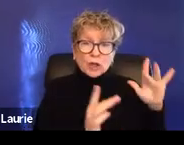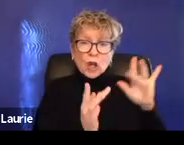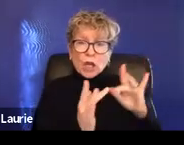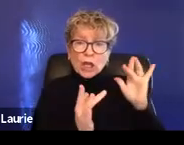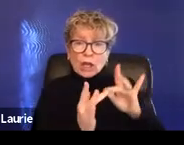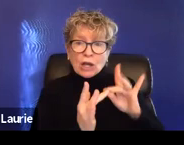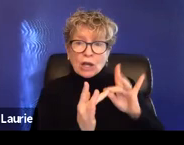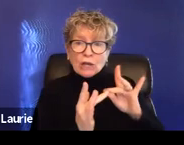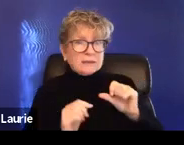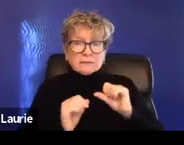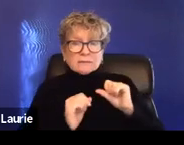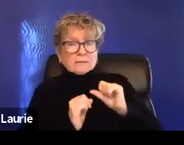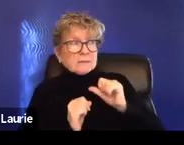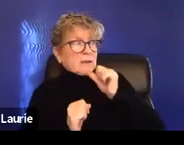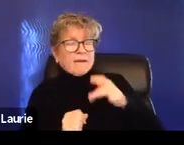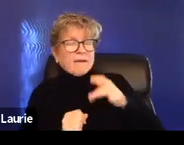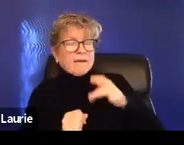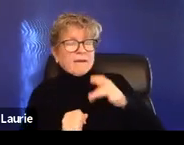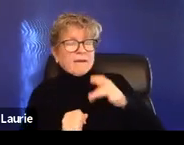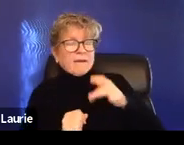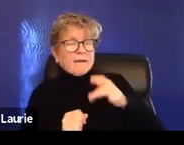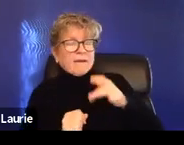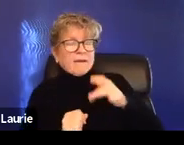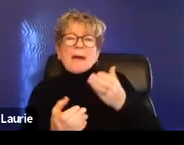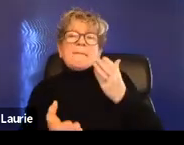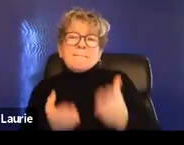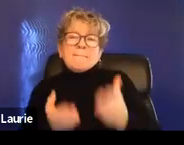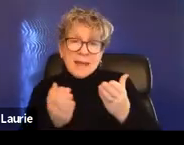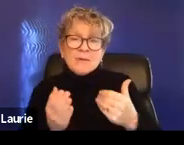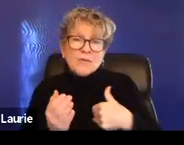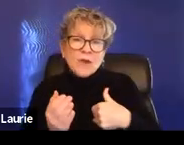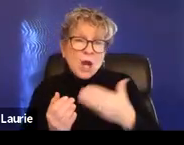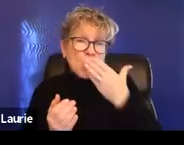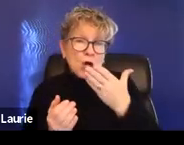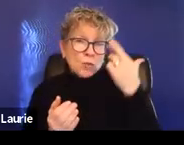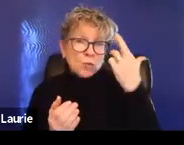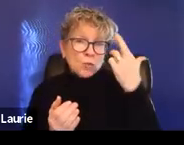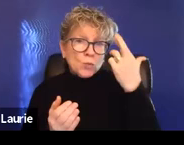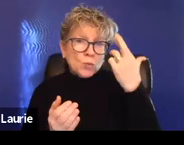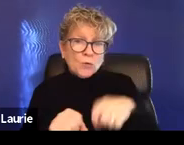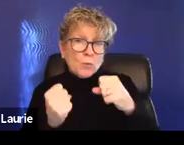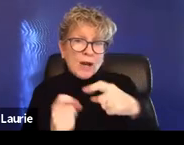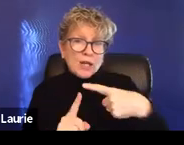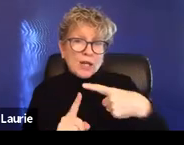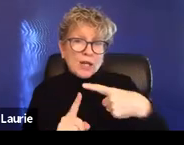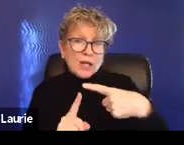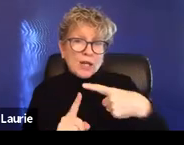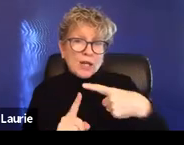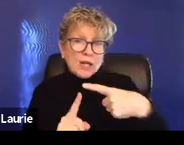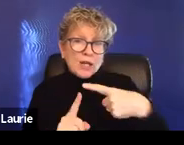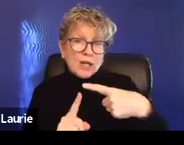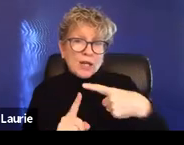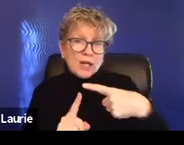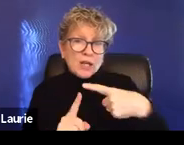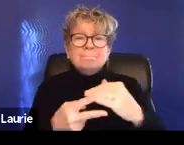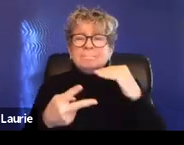have a basis to be able to break their lease. Um, or, uh, depending on the kind of trauma